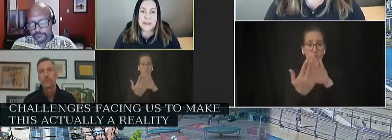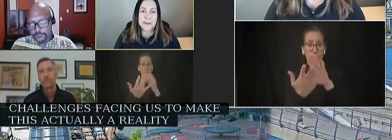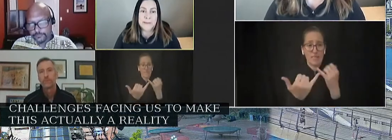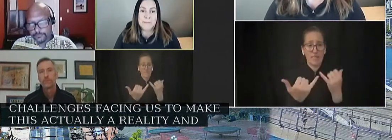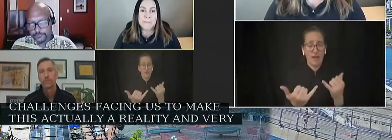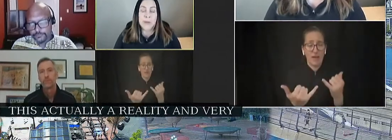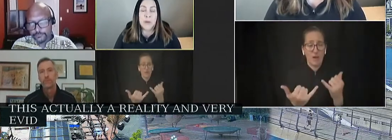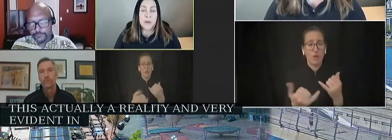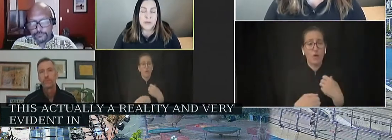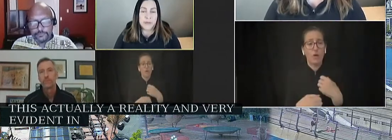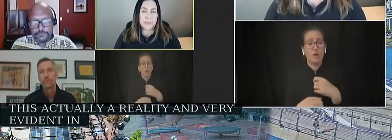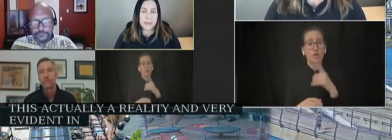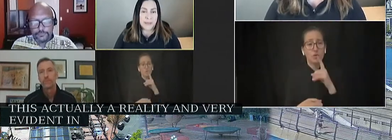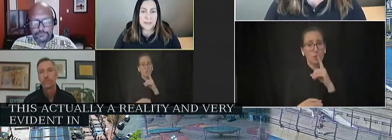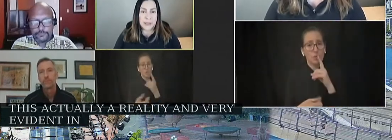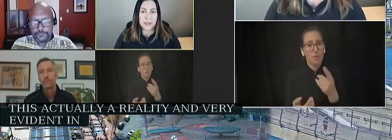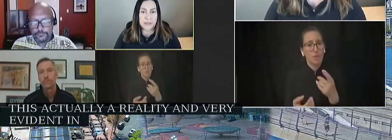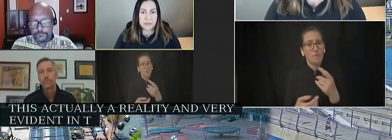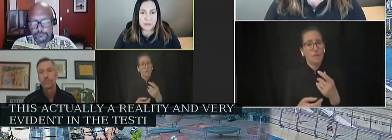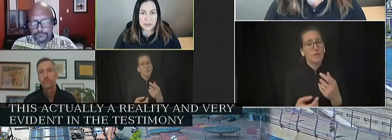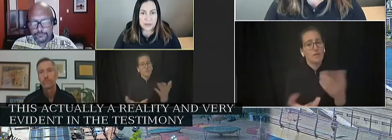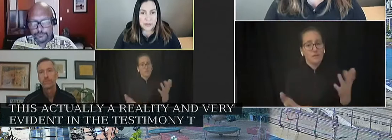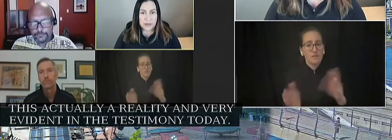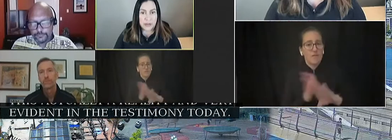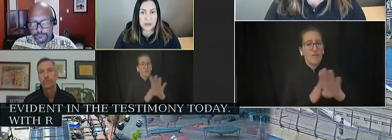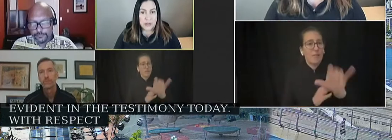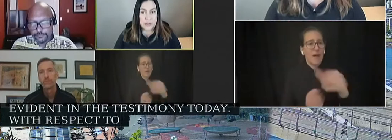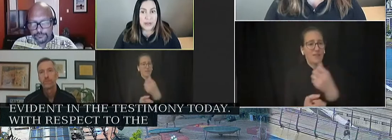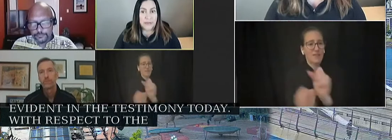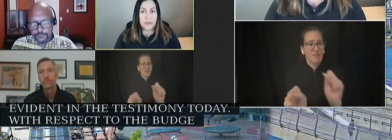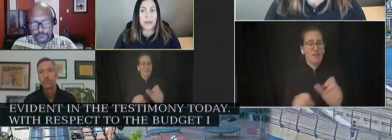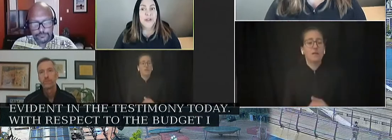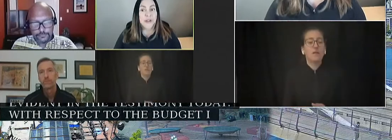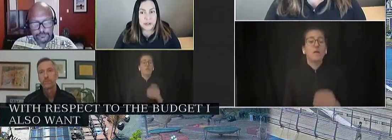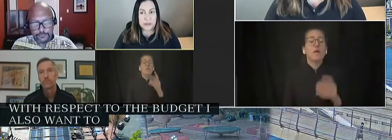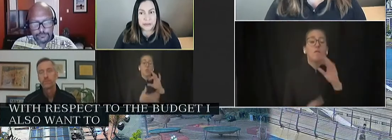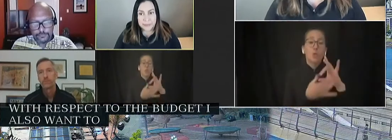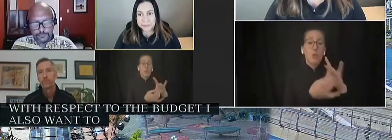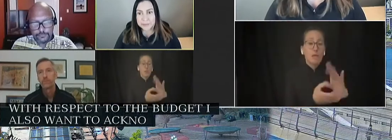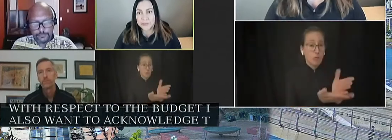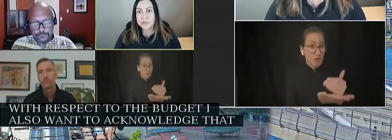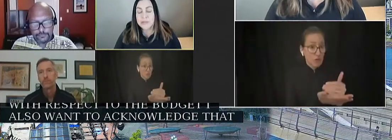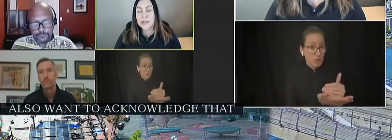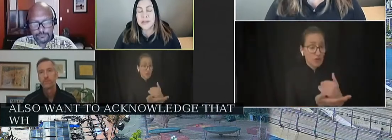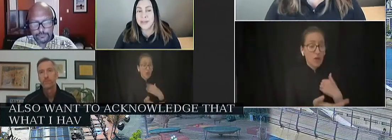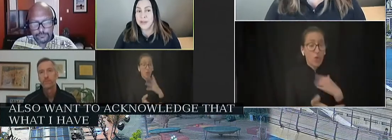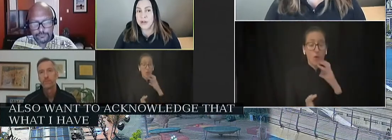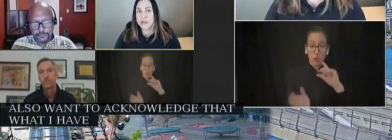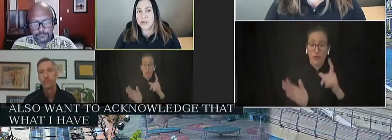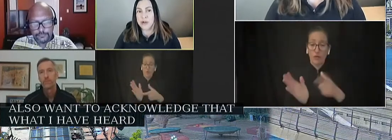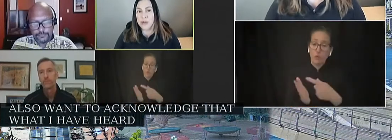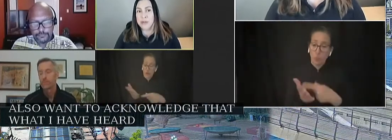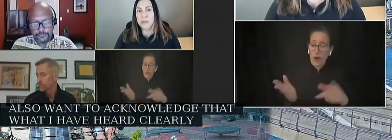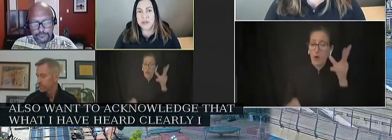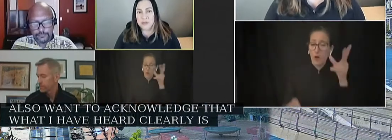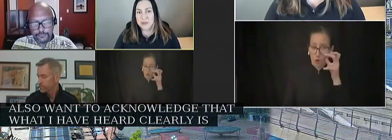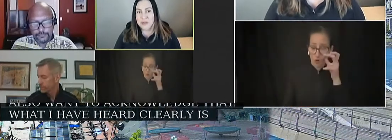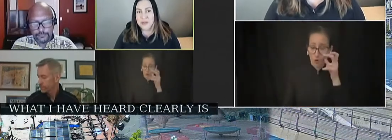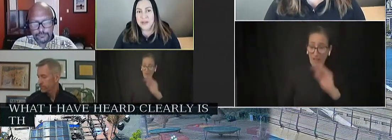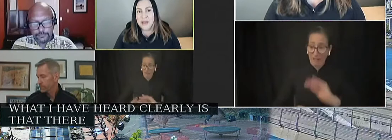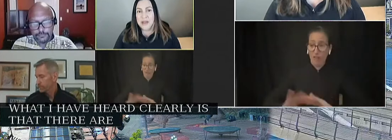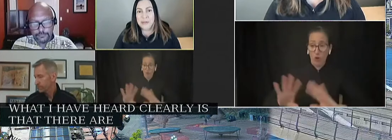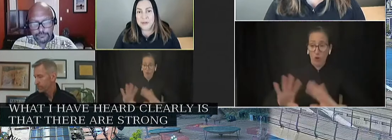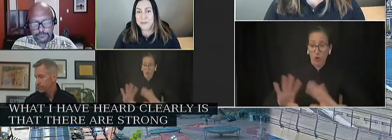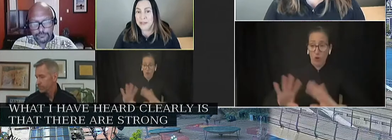testimony today. With respect to the budget, I also want to acknowledge that what I've heard clearly is that there are strong and